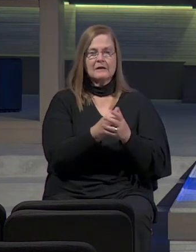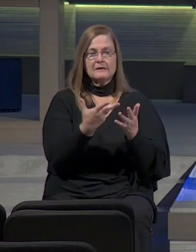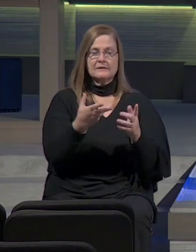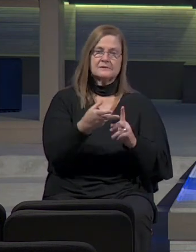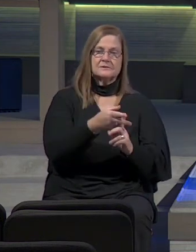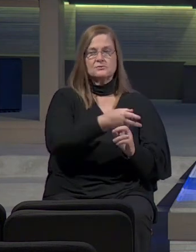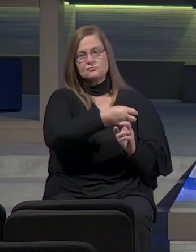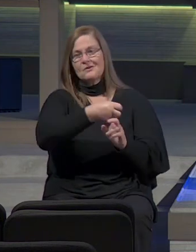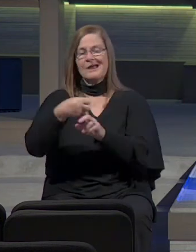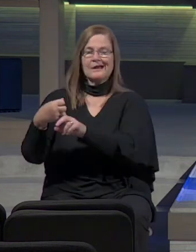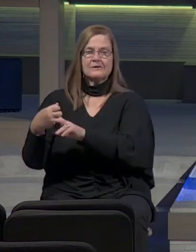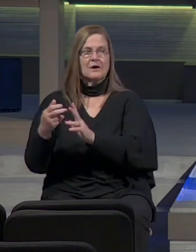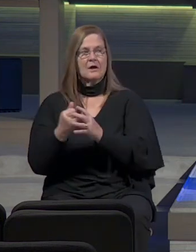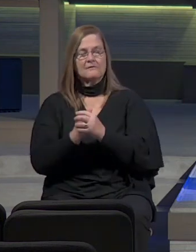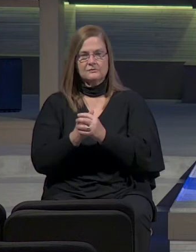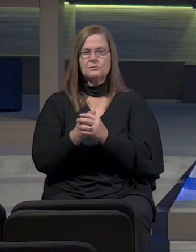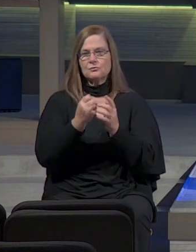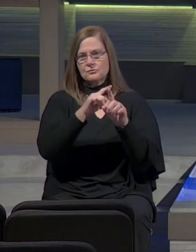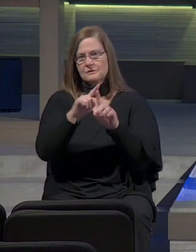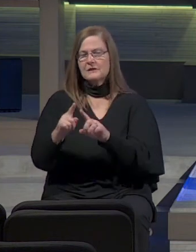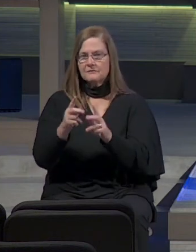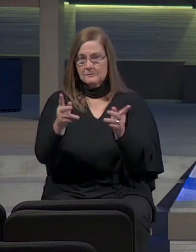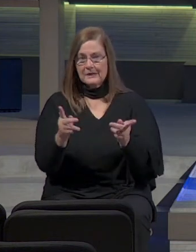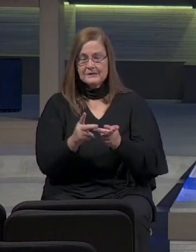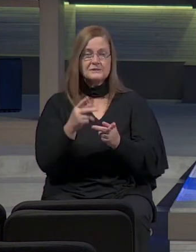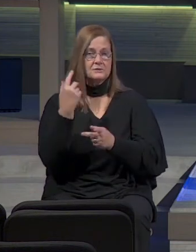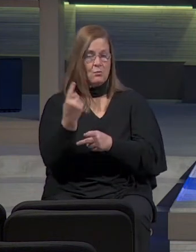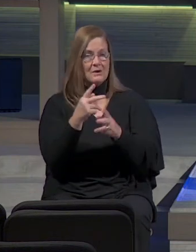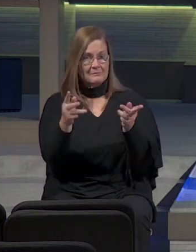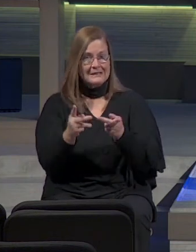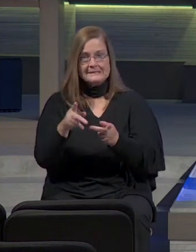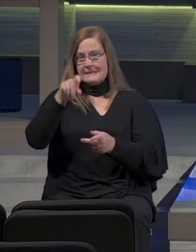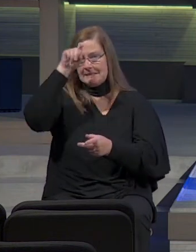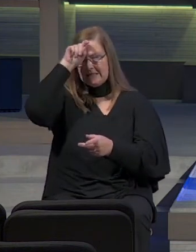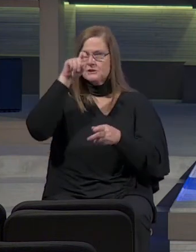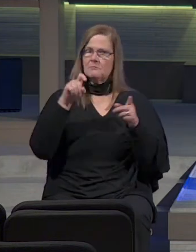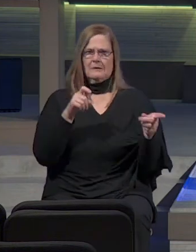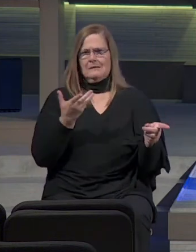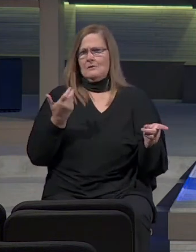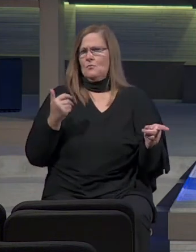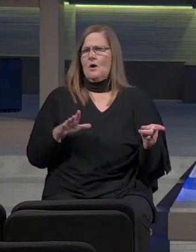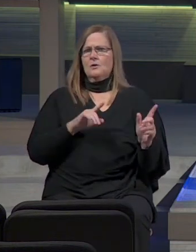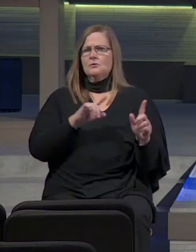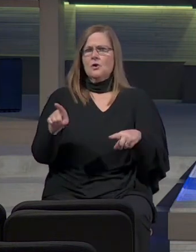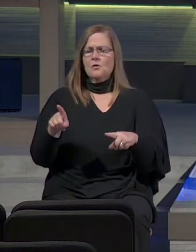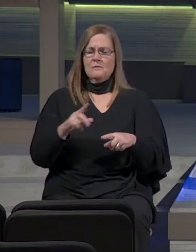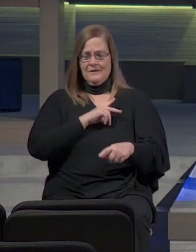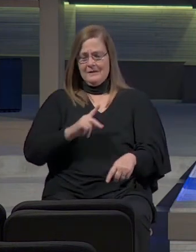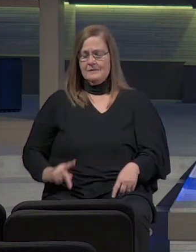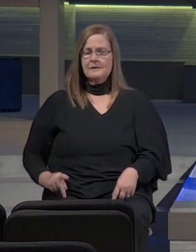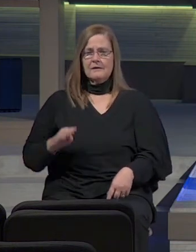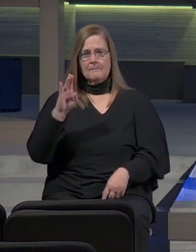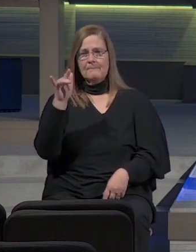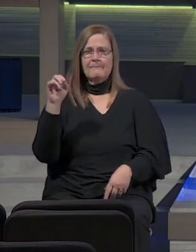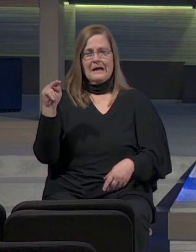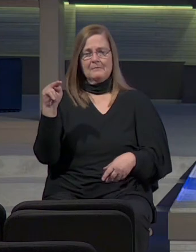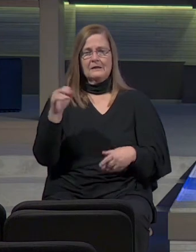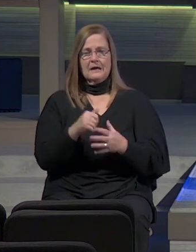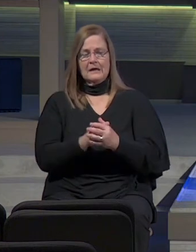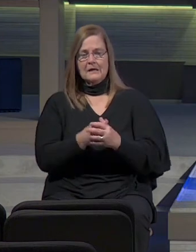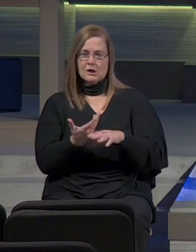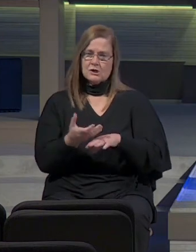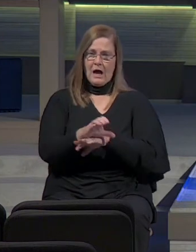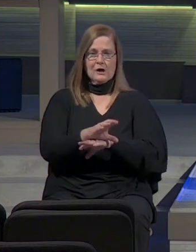handful of places. One of them, of course, is Egypt where he adamantly did not want to go, where the king of Babylon came and conquered it a second